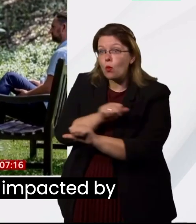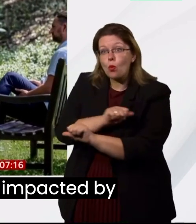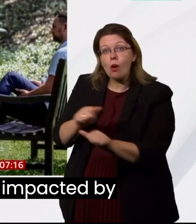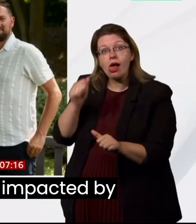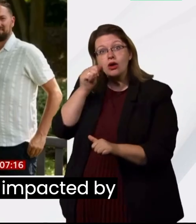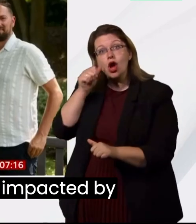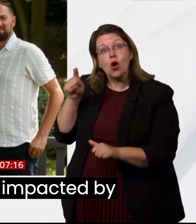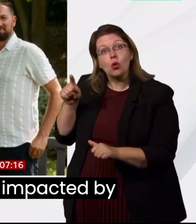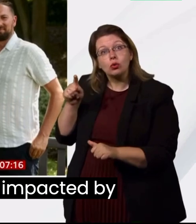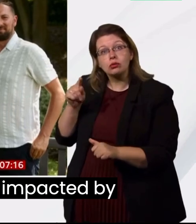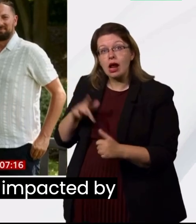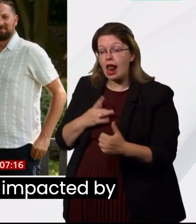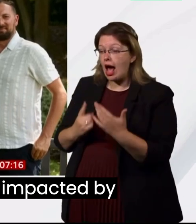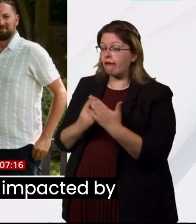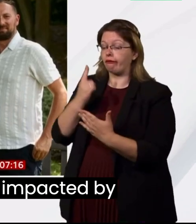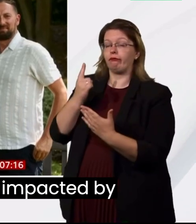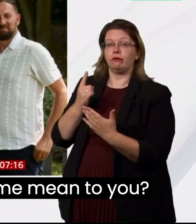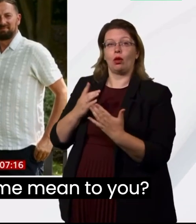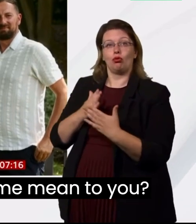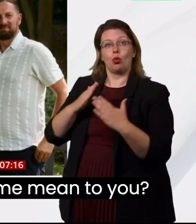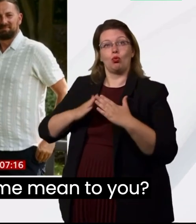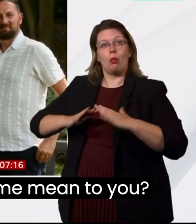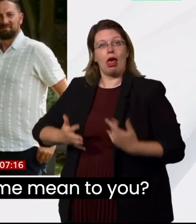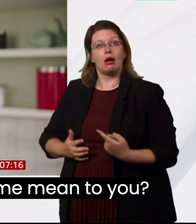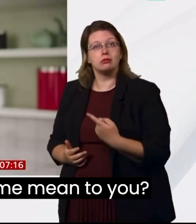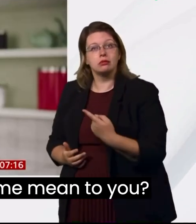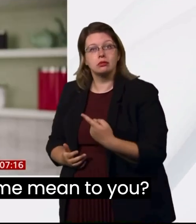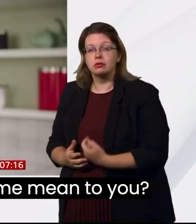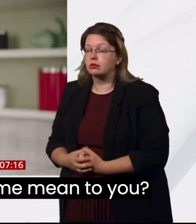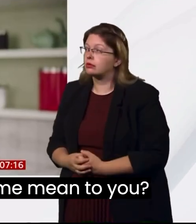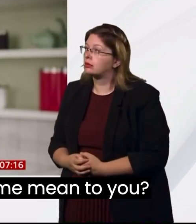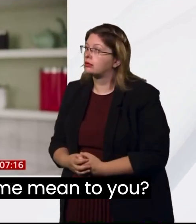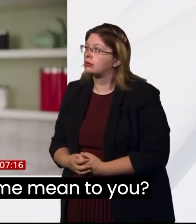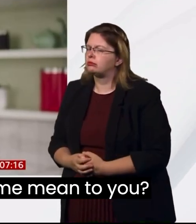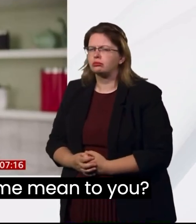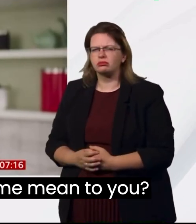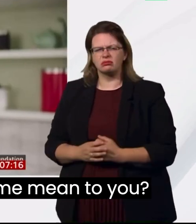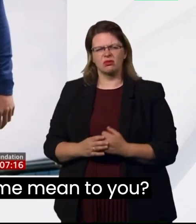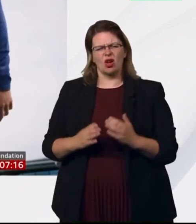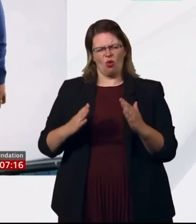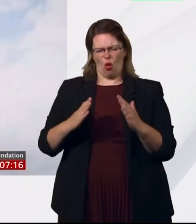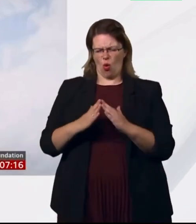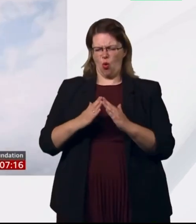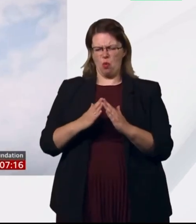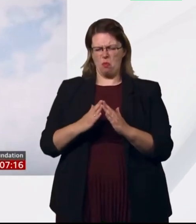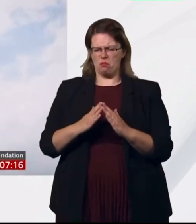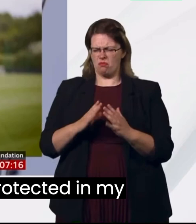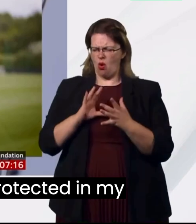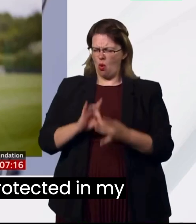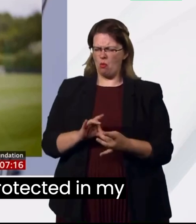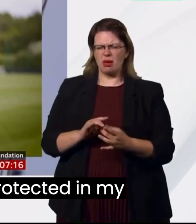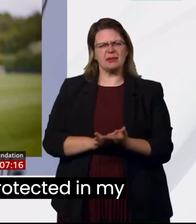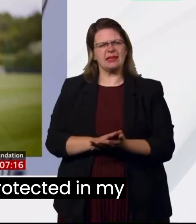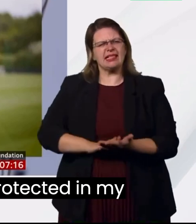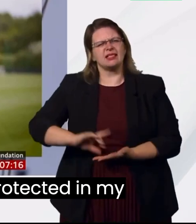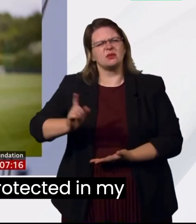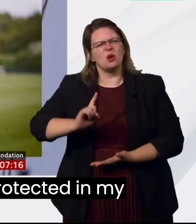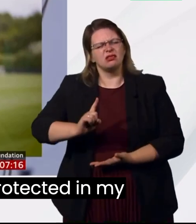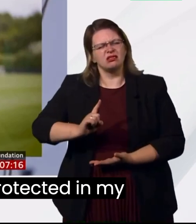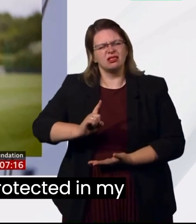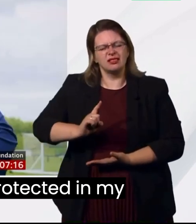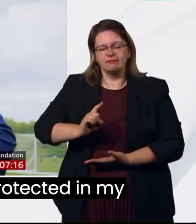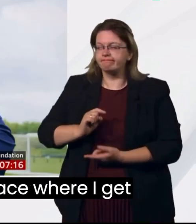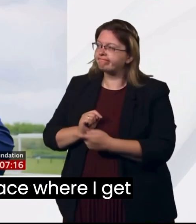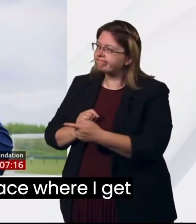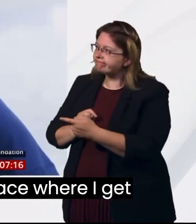whose life has been impacted by homelessness. What does home mean to you? Home is feeling safe and